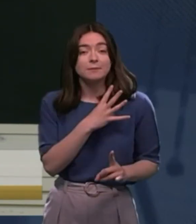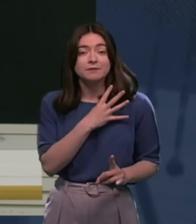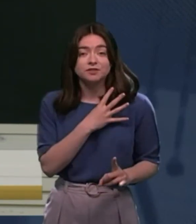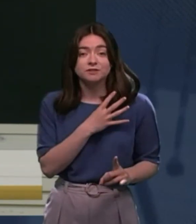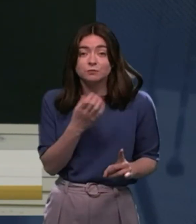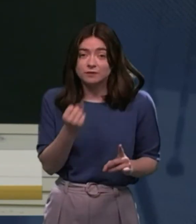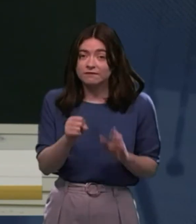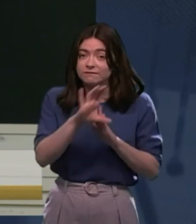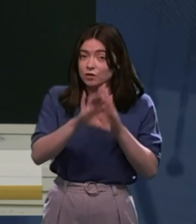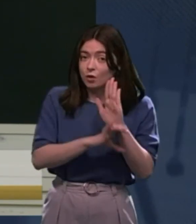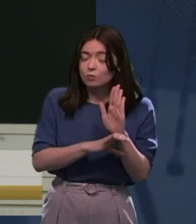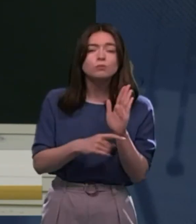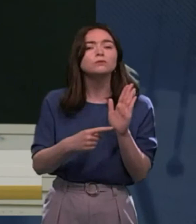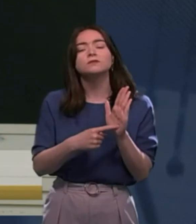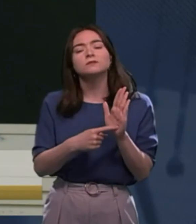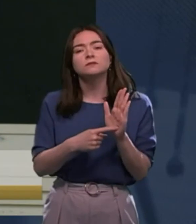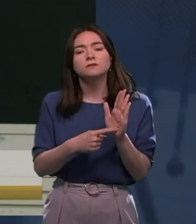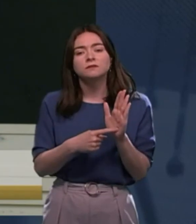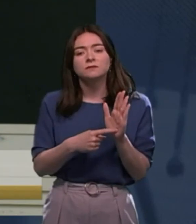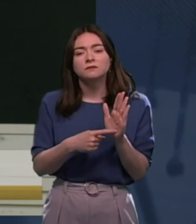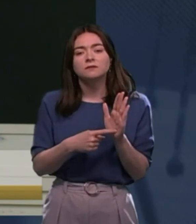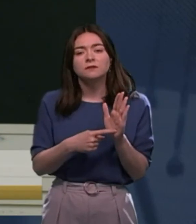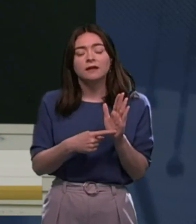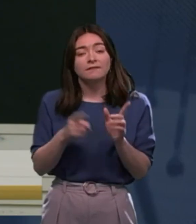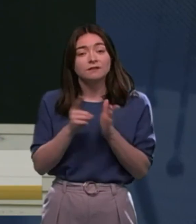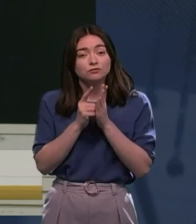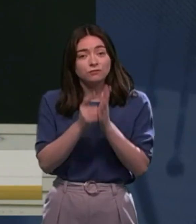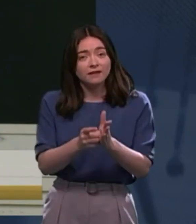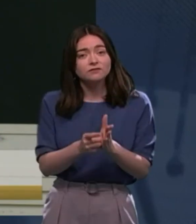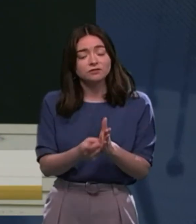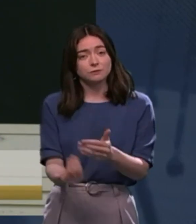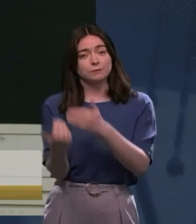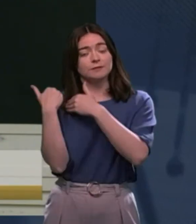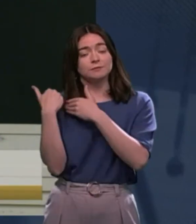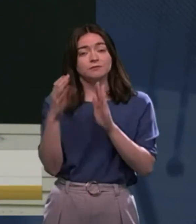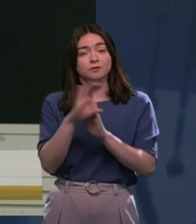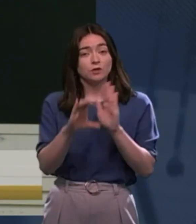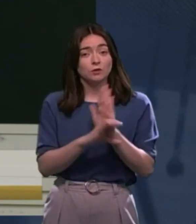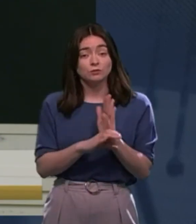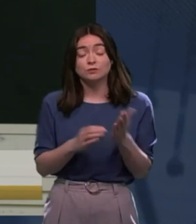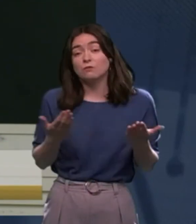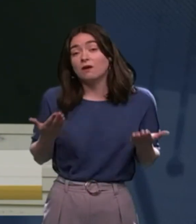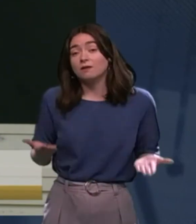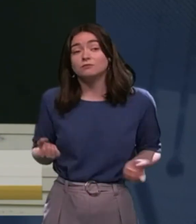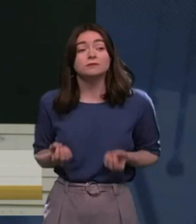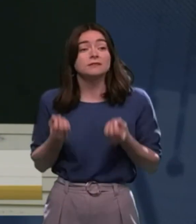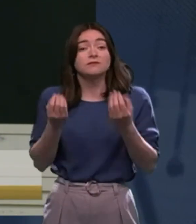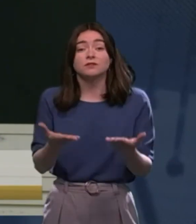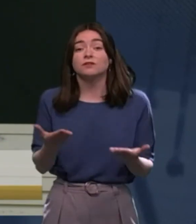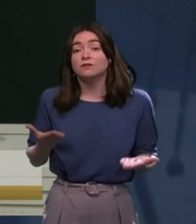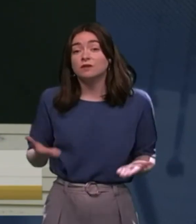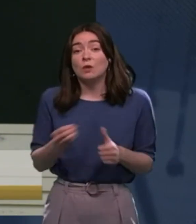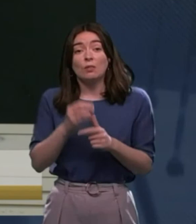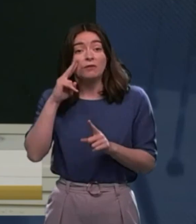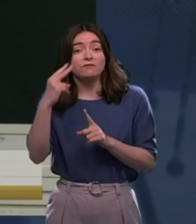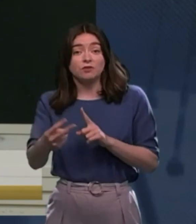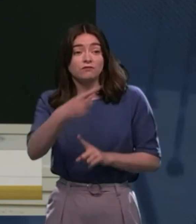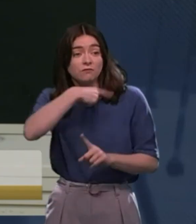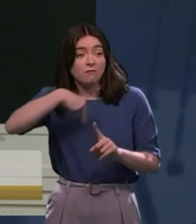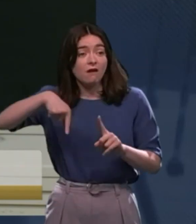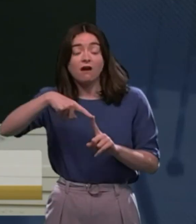codes to do. And the inspector... Sorry, the director had the codes to do. So, I'm just giving you the alternative view from our